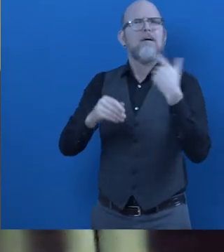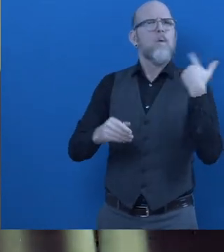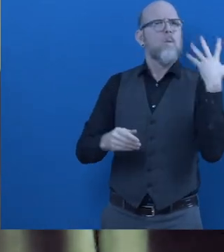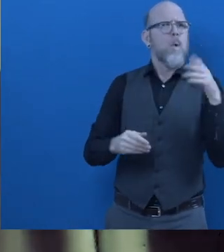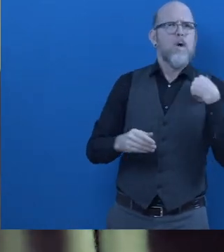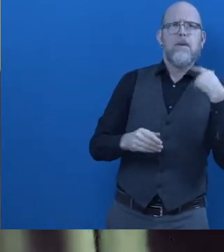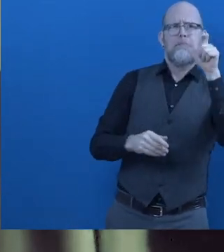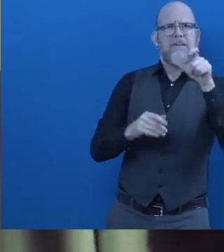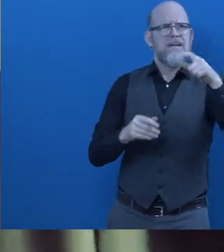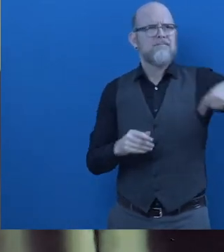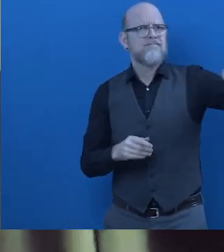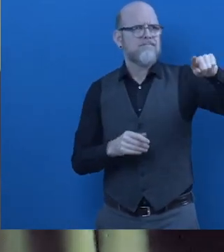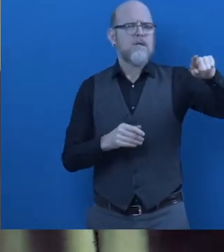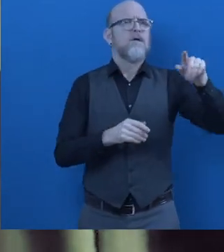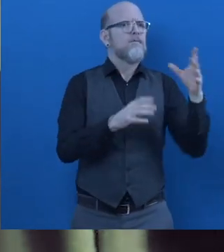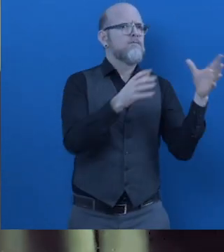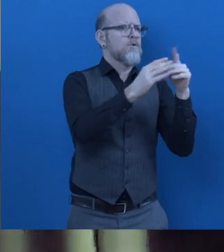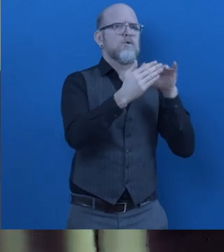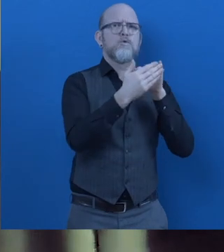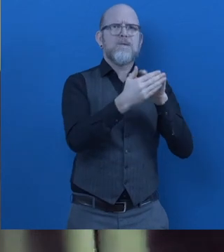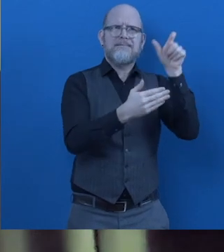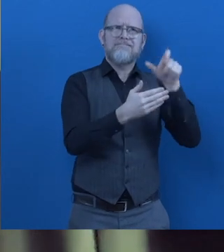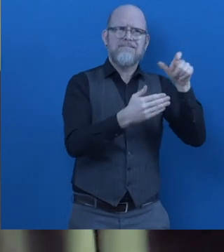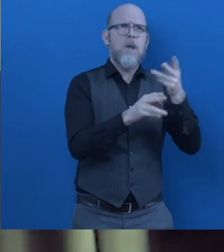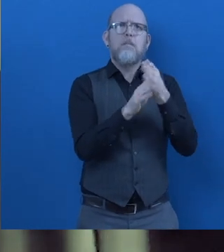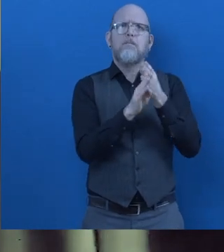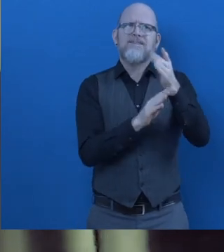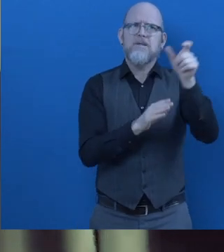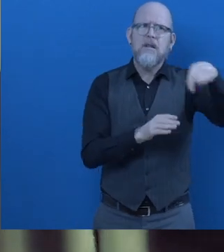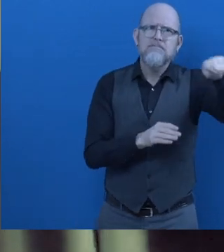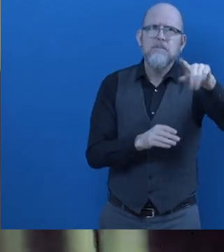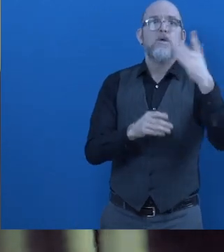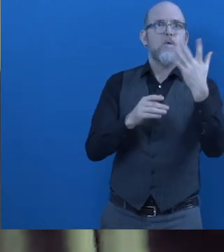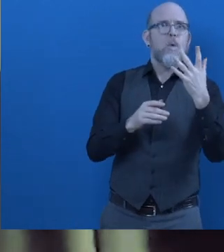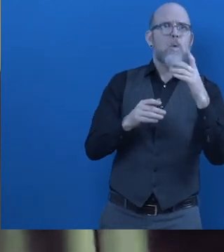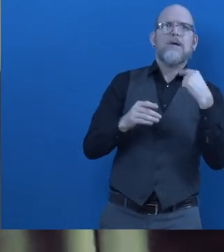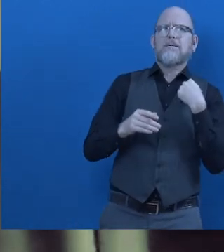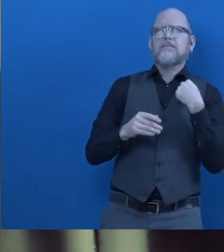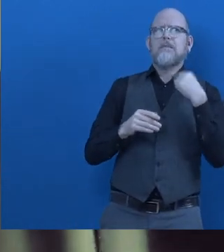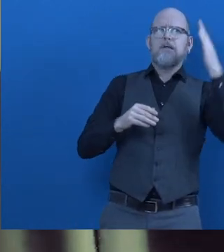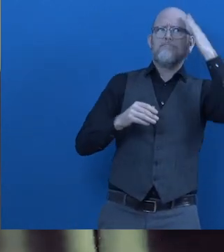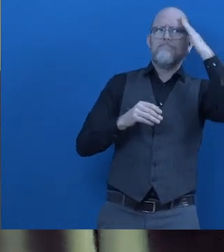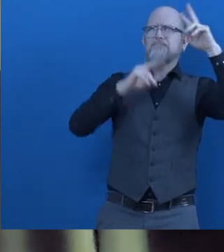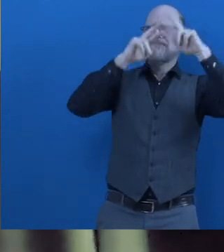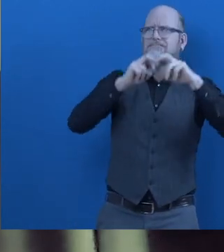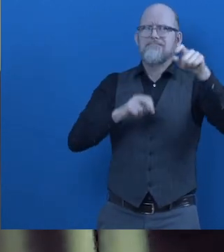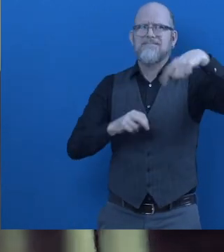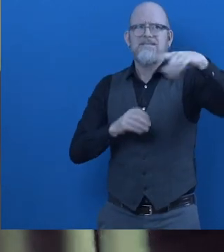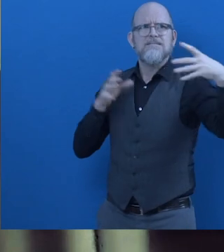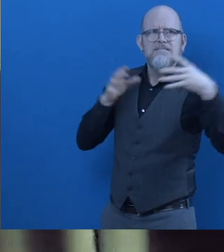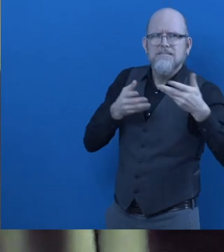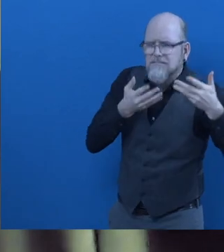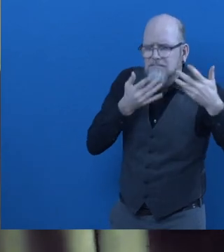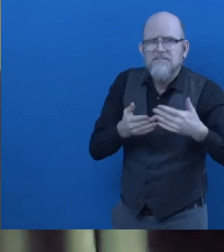like-minded people together, including students, professionals in industry and academia, government officials, and policymakers, partners, and